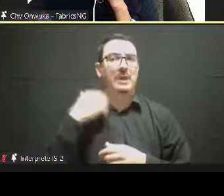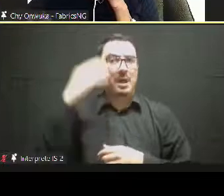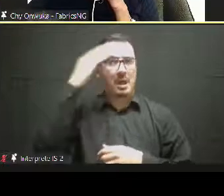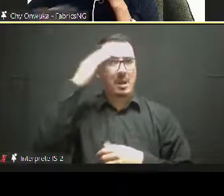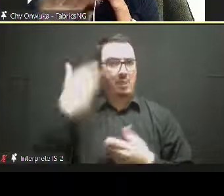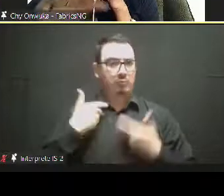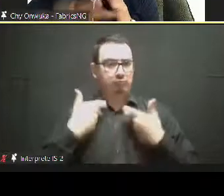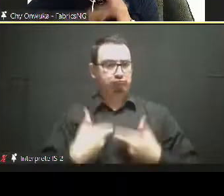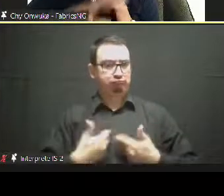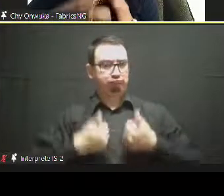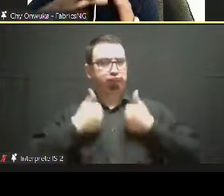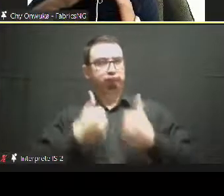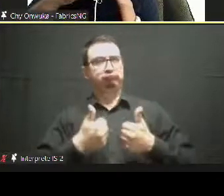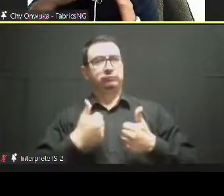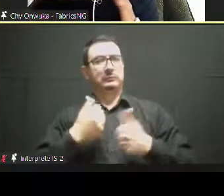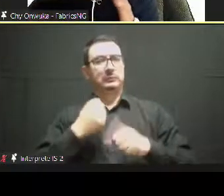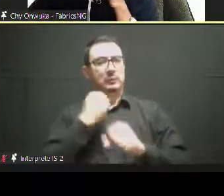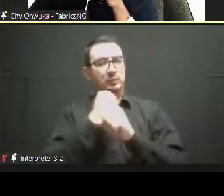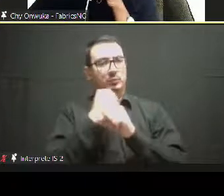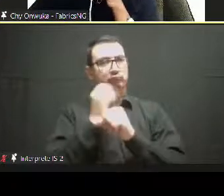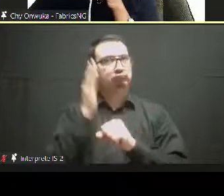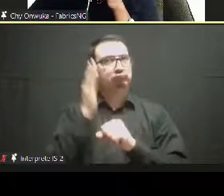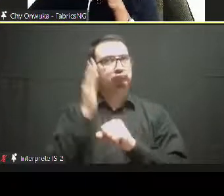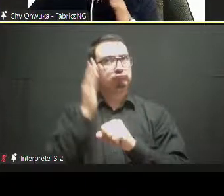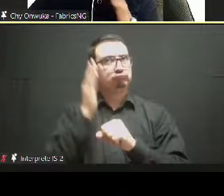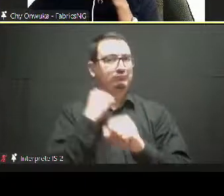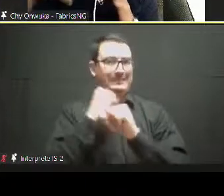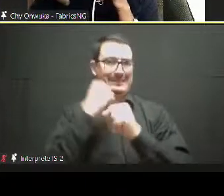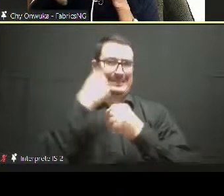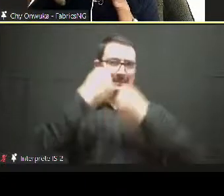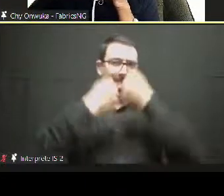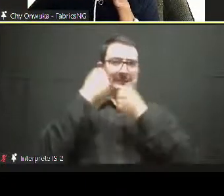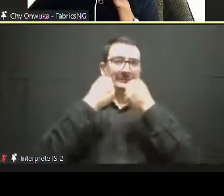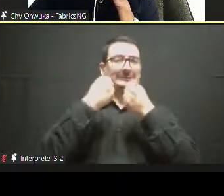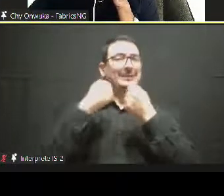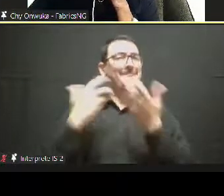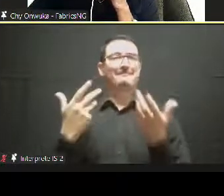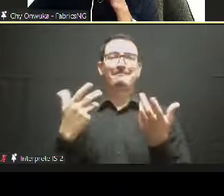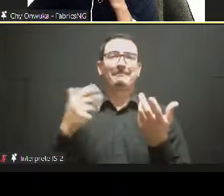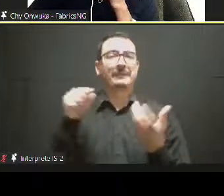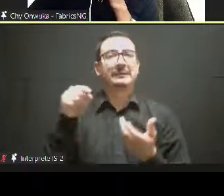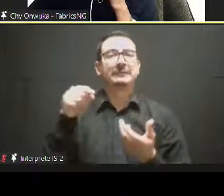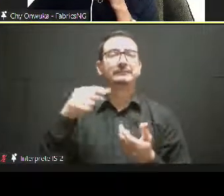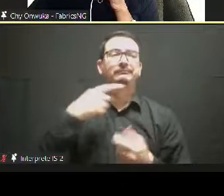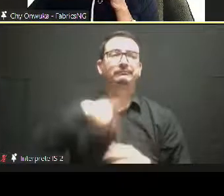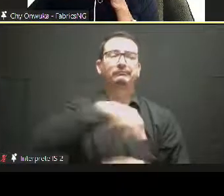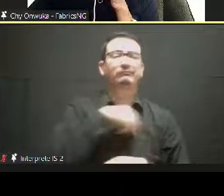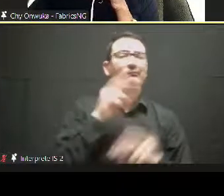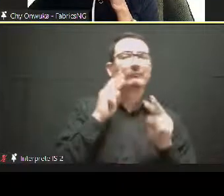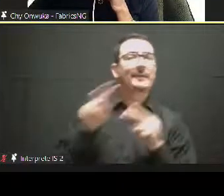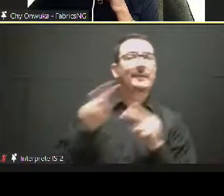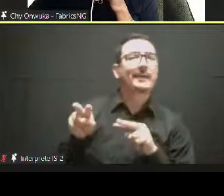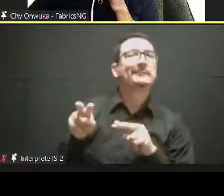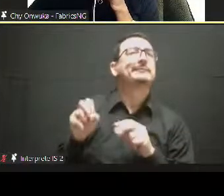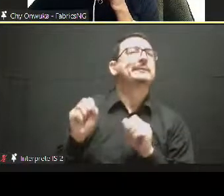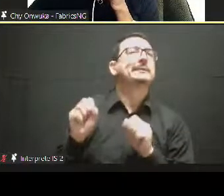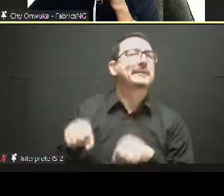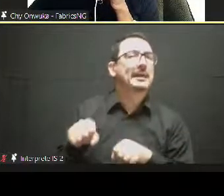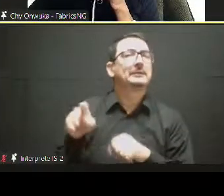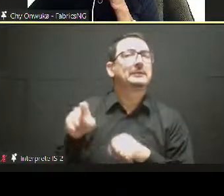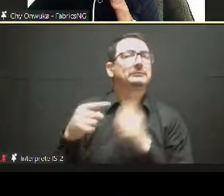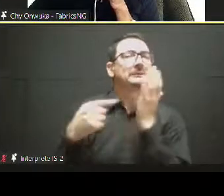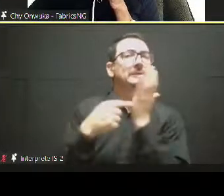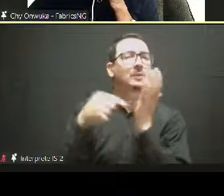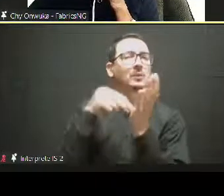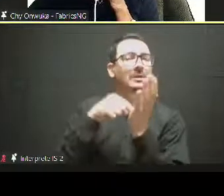involves digitalization of that fabric sourcing value chain. We started first with online fabric education, so that digital breakdown of the fabric. So,